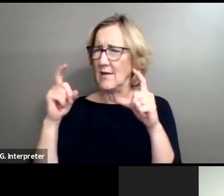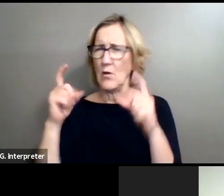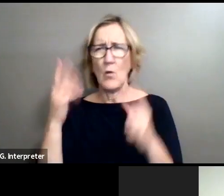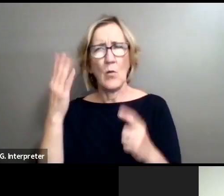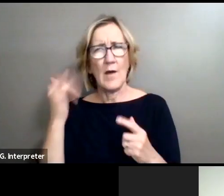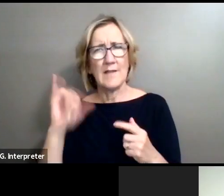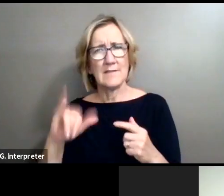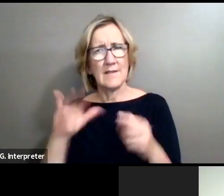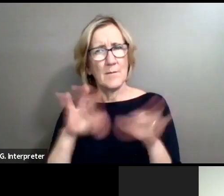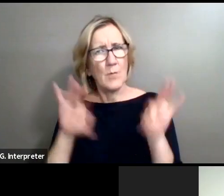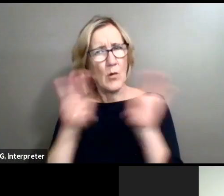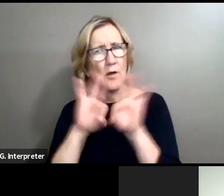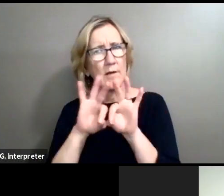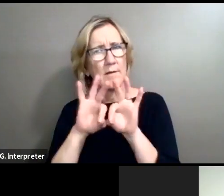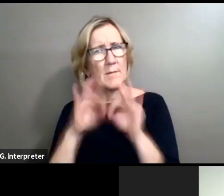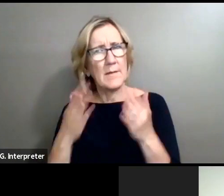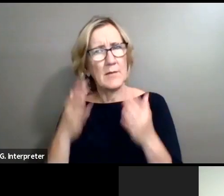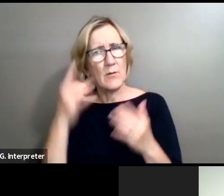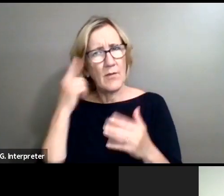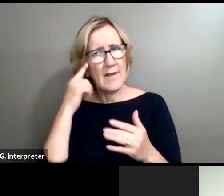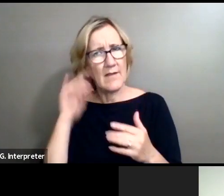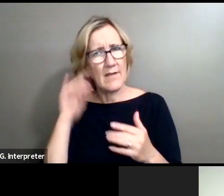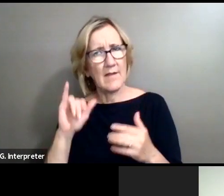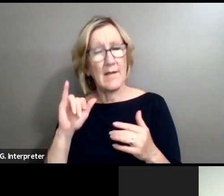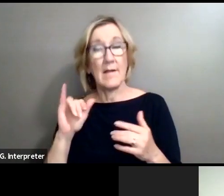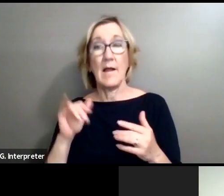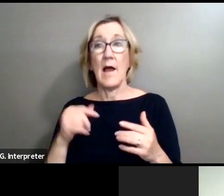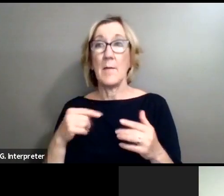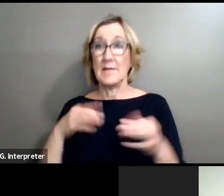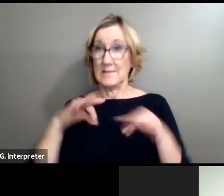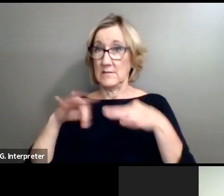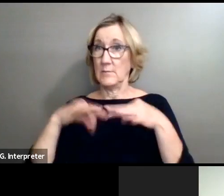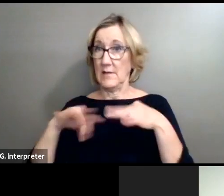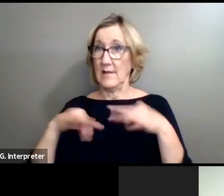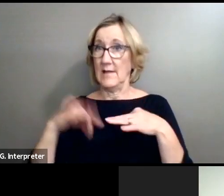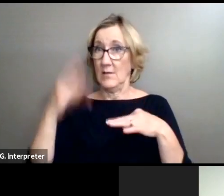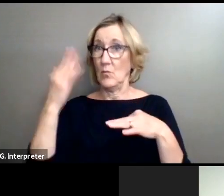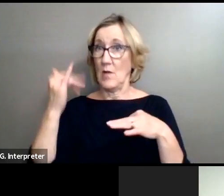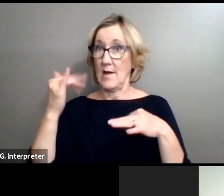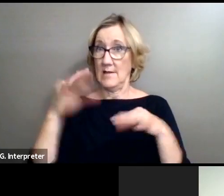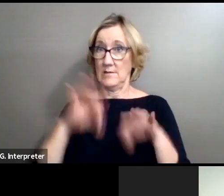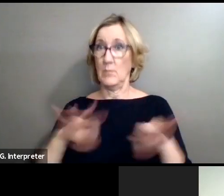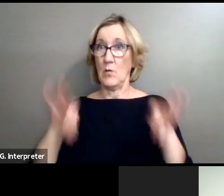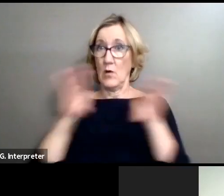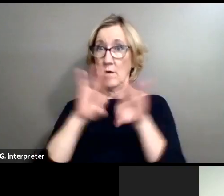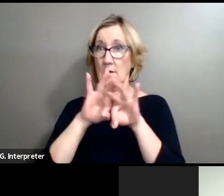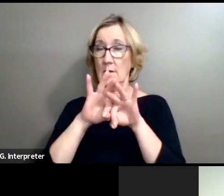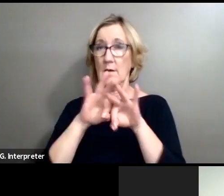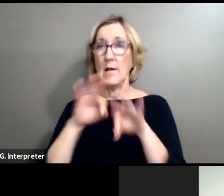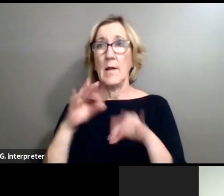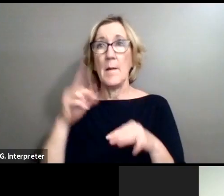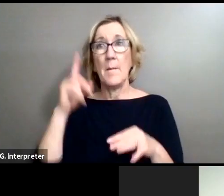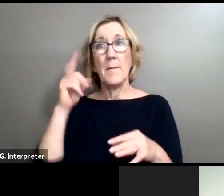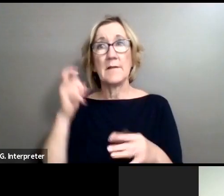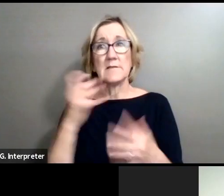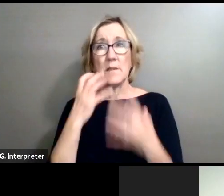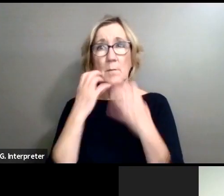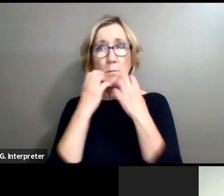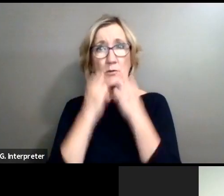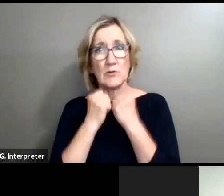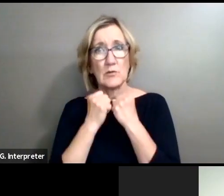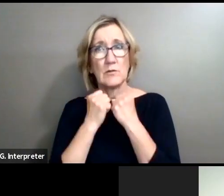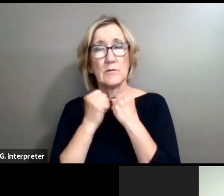important? Well, let me tell you why it's so important. And it's because it gets to preserve our history. So